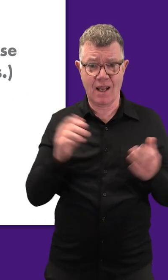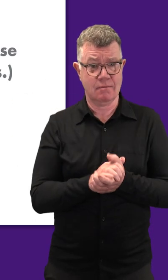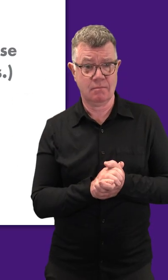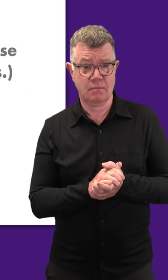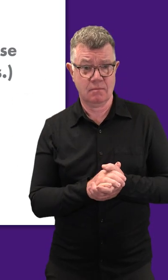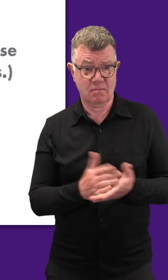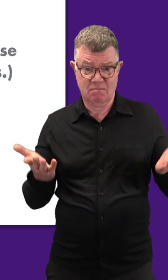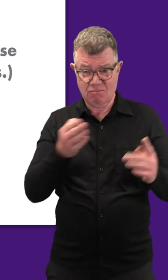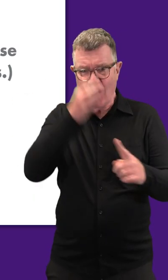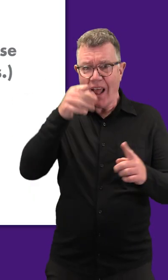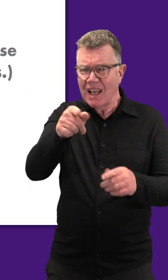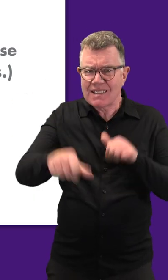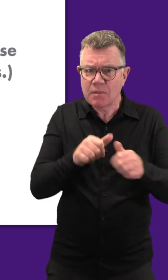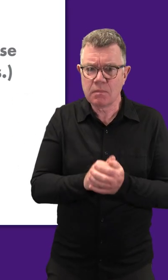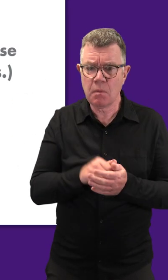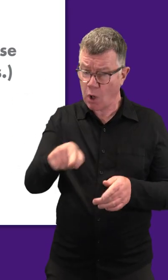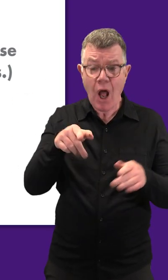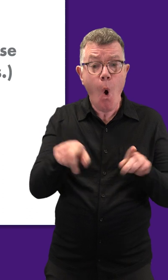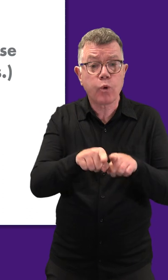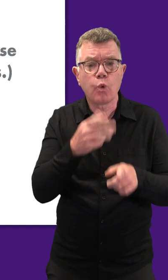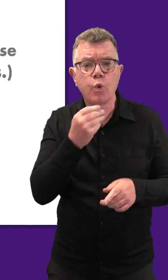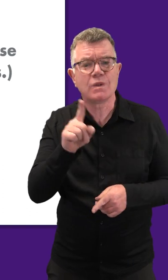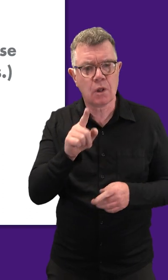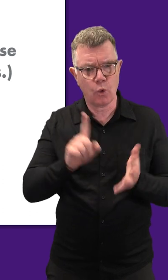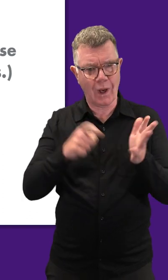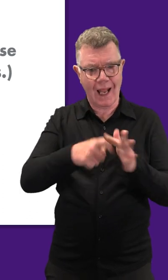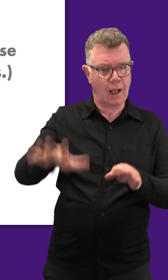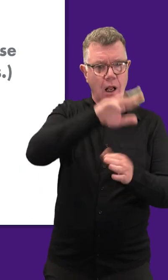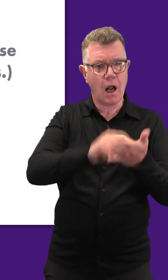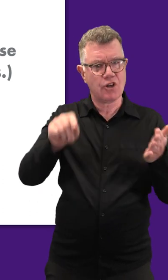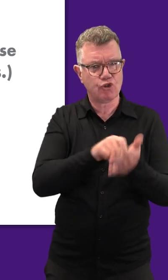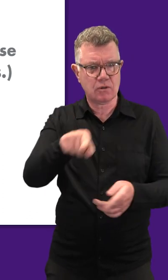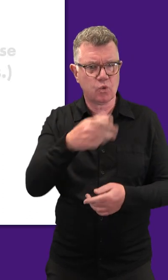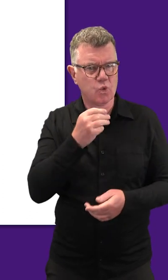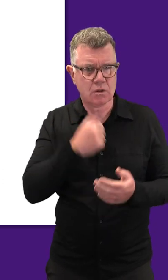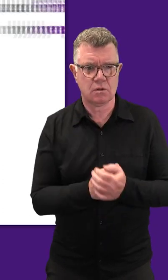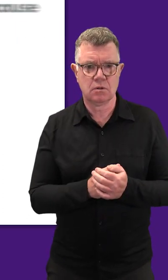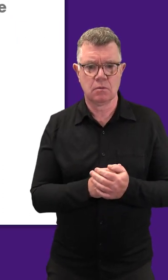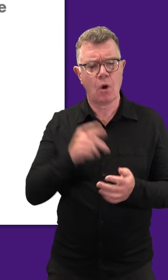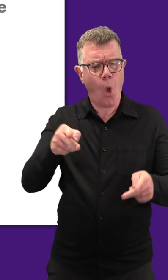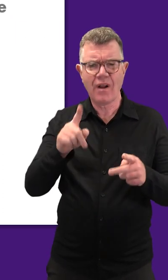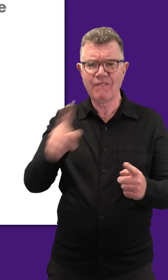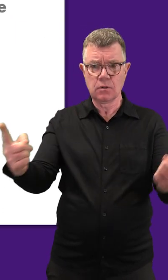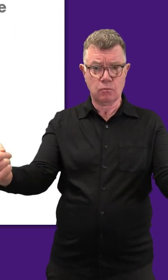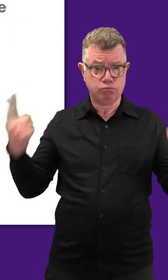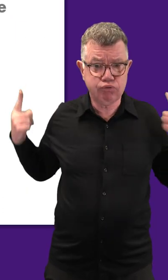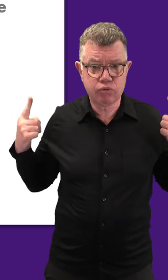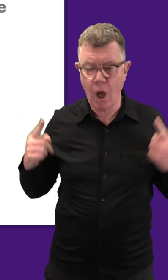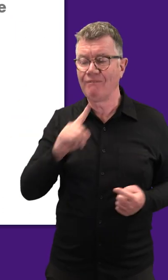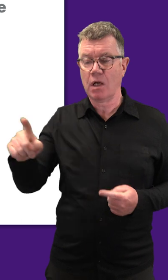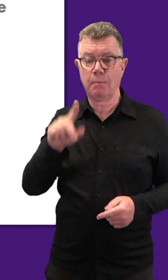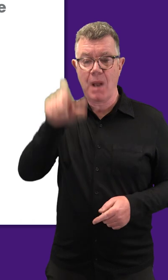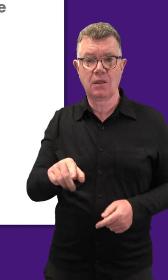You might recognise this system because it's also used in UK Parliament elections. This is called first-past-the